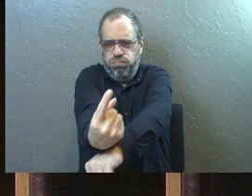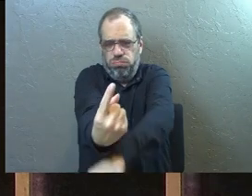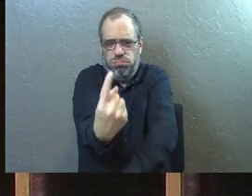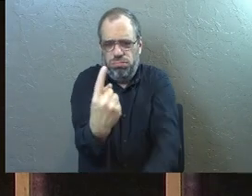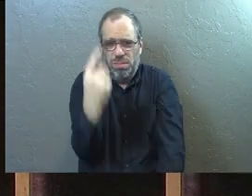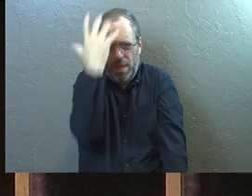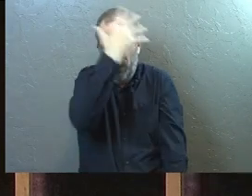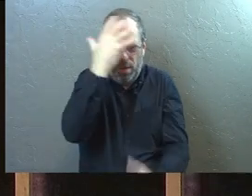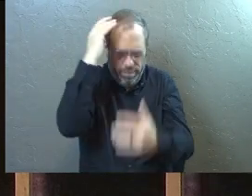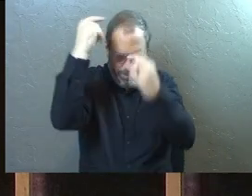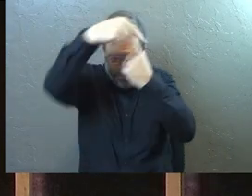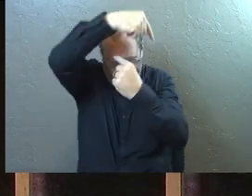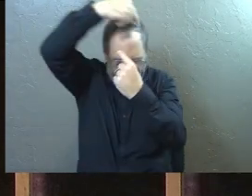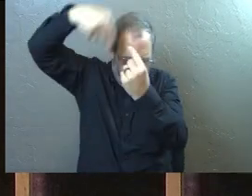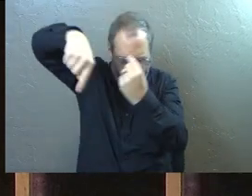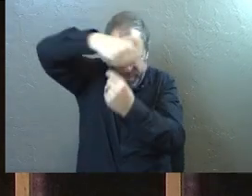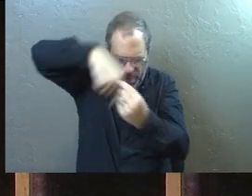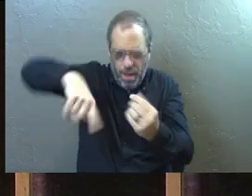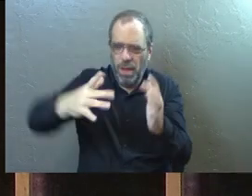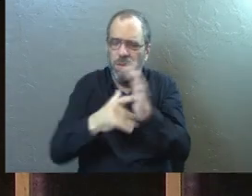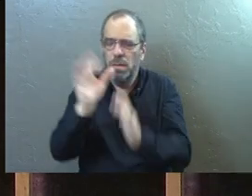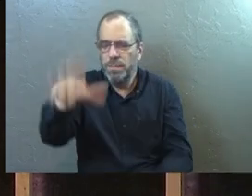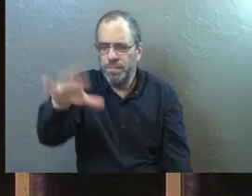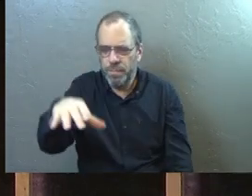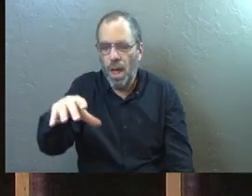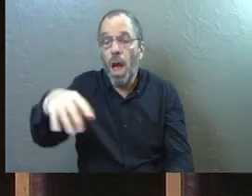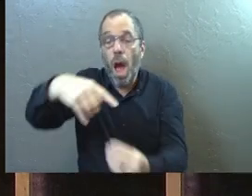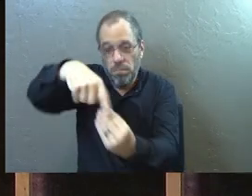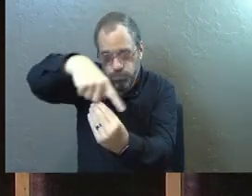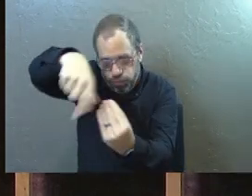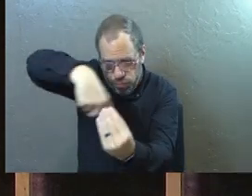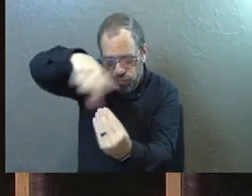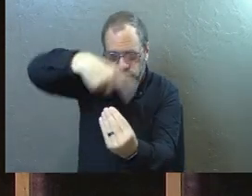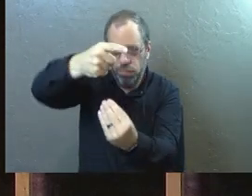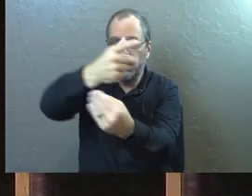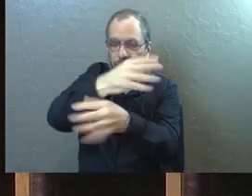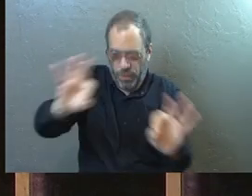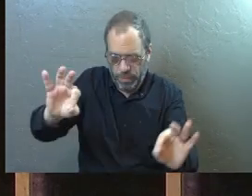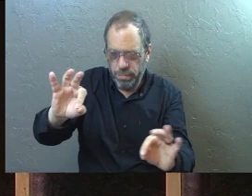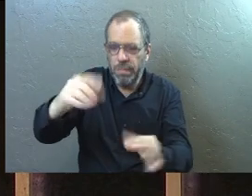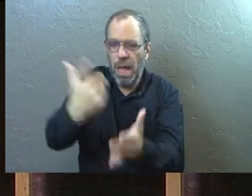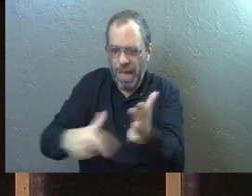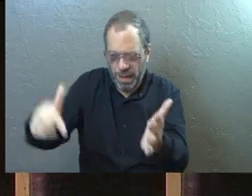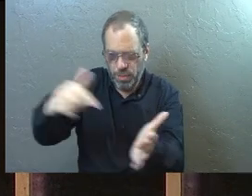his face wrapped in a head cloth. And Jesus told them, unwrap him, and let him go.